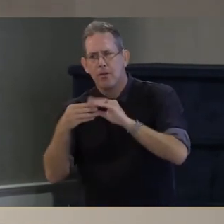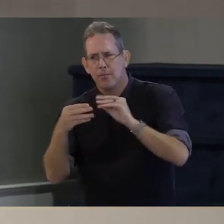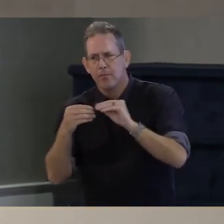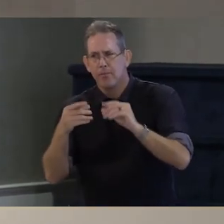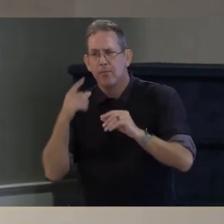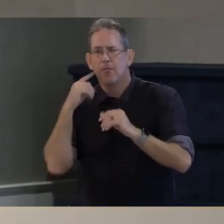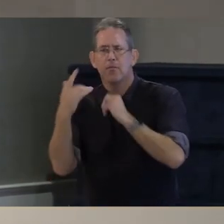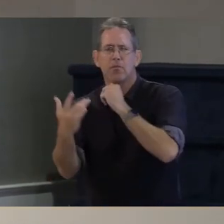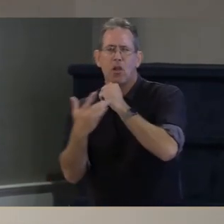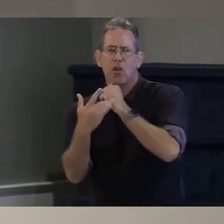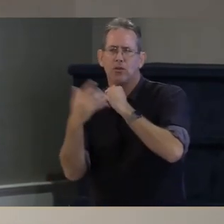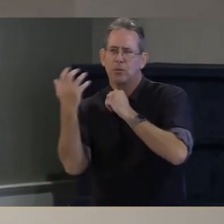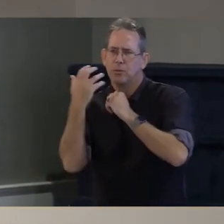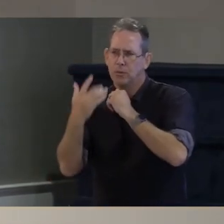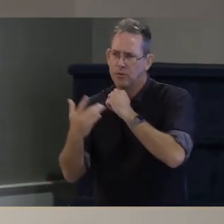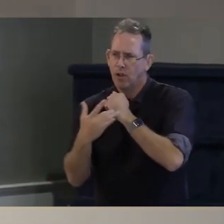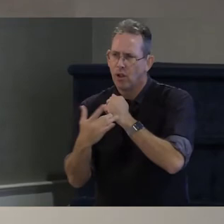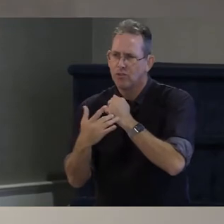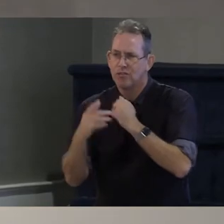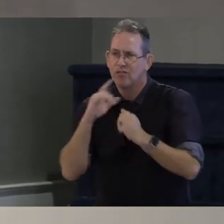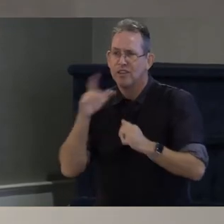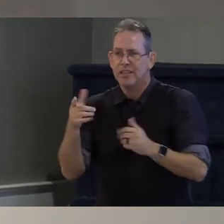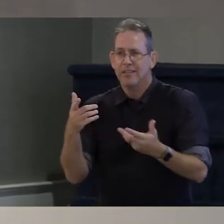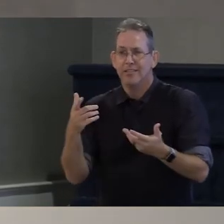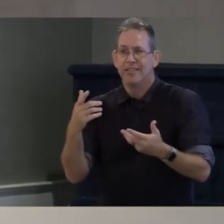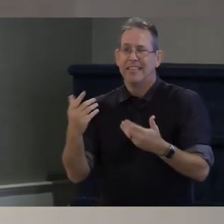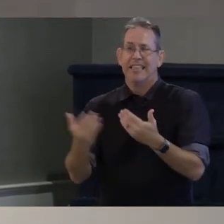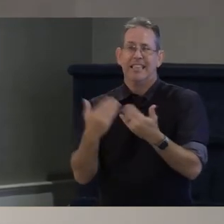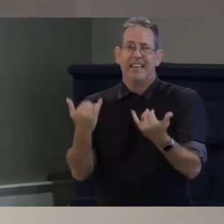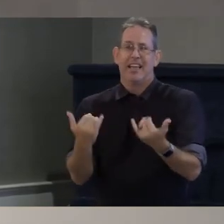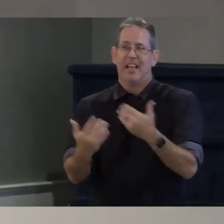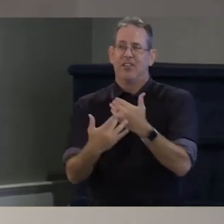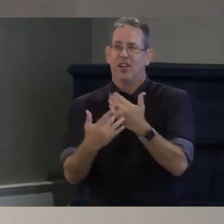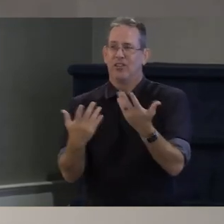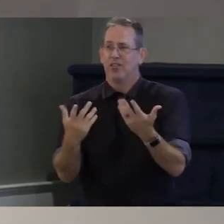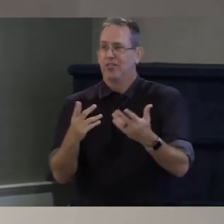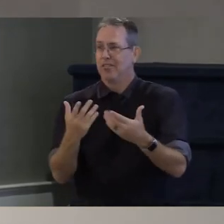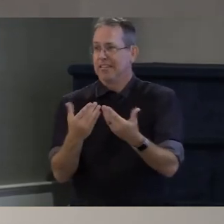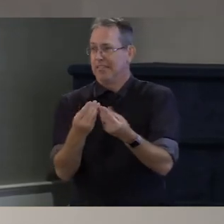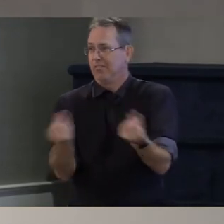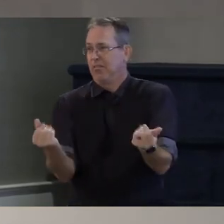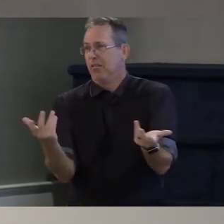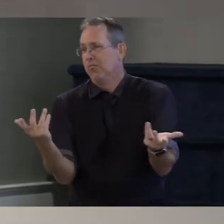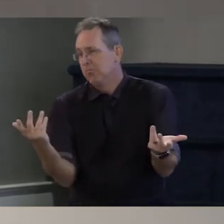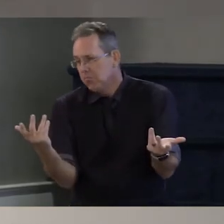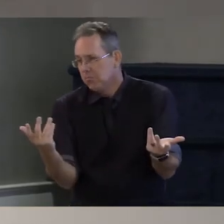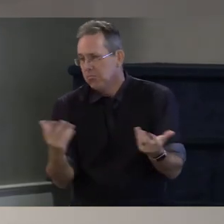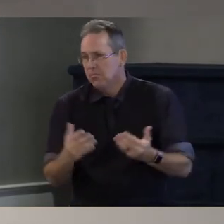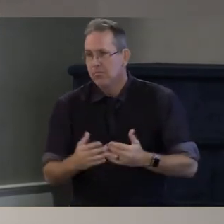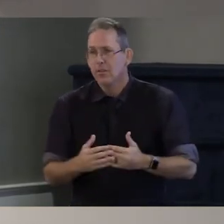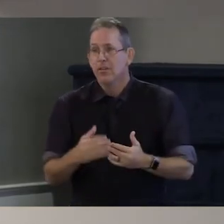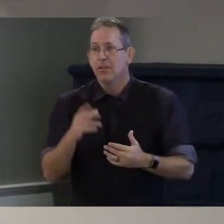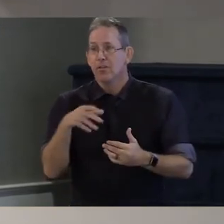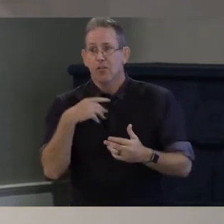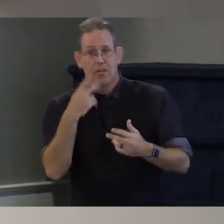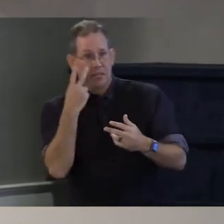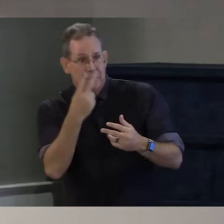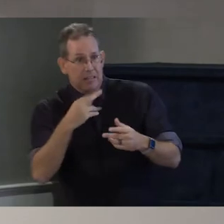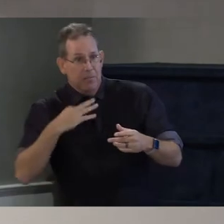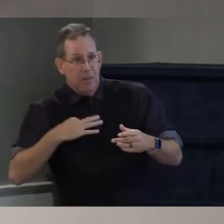a pretty easy problem to solve of just making the algorithms that tell you how much benefits you have um